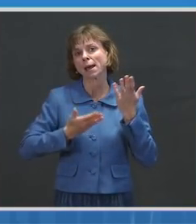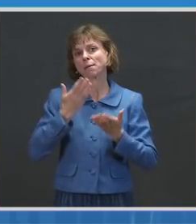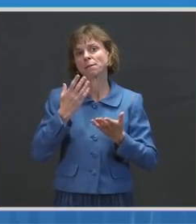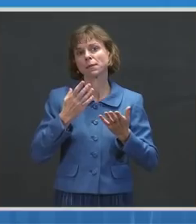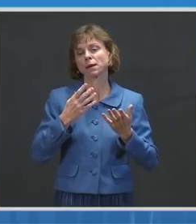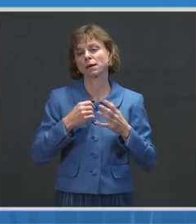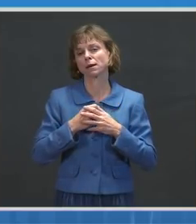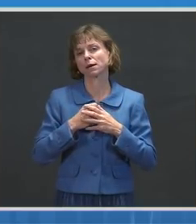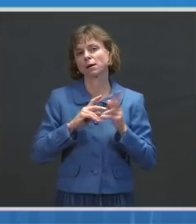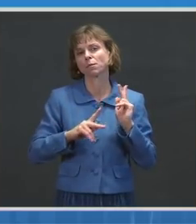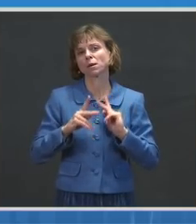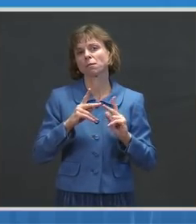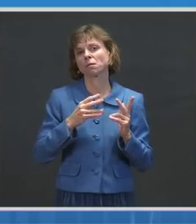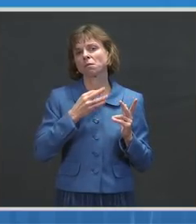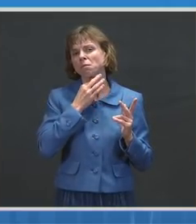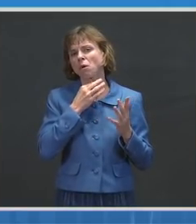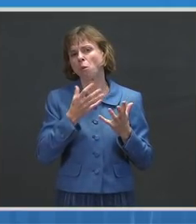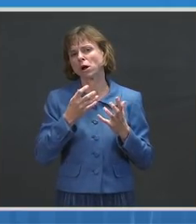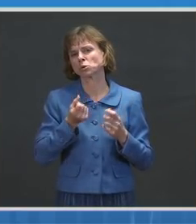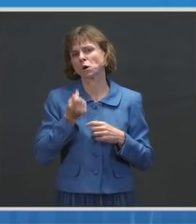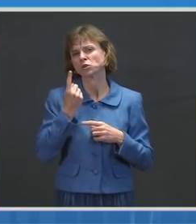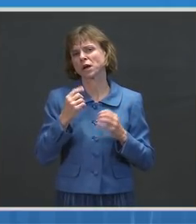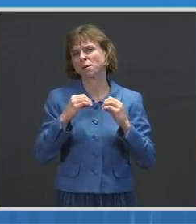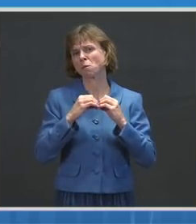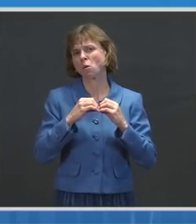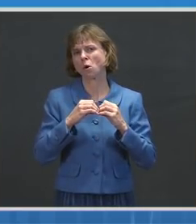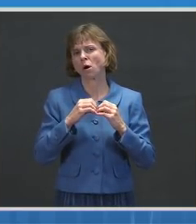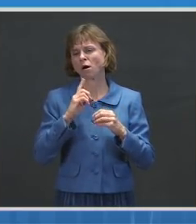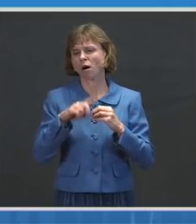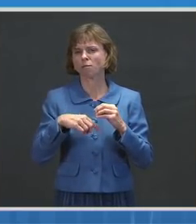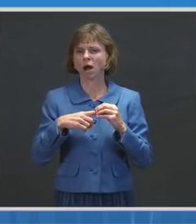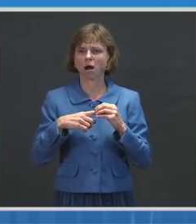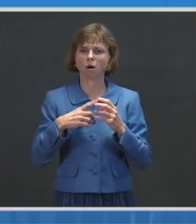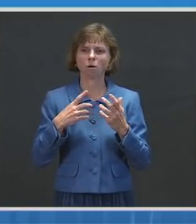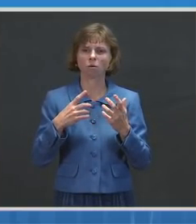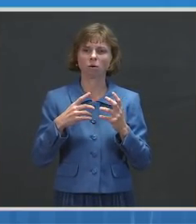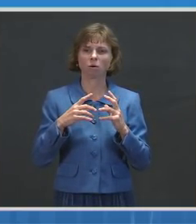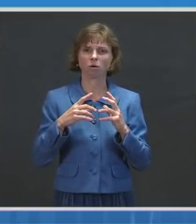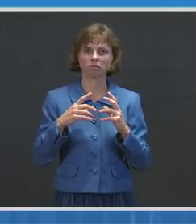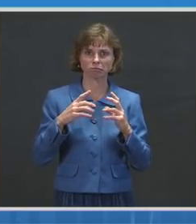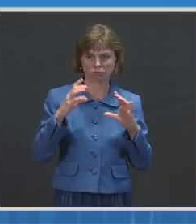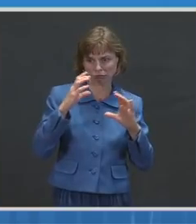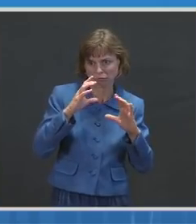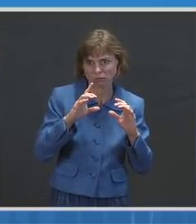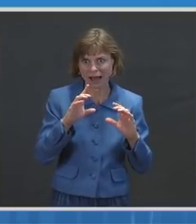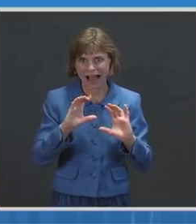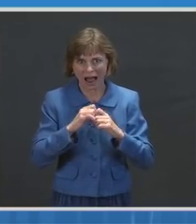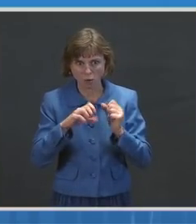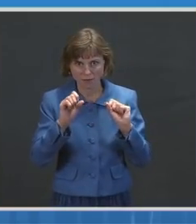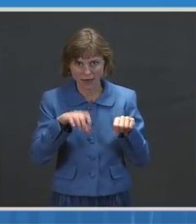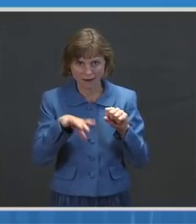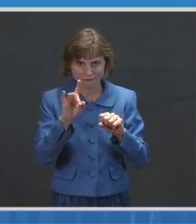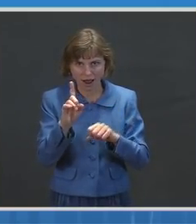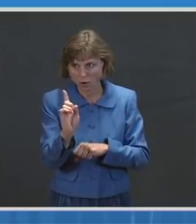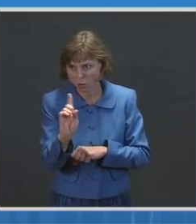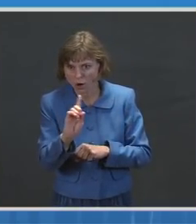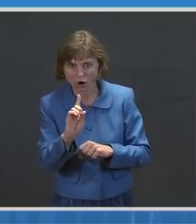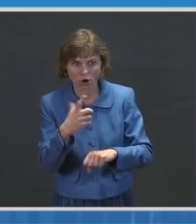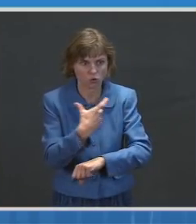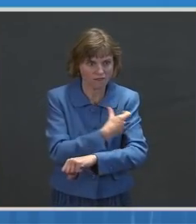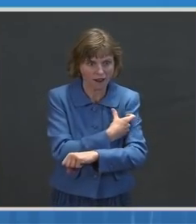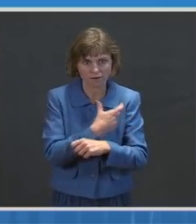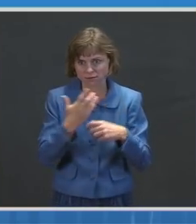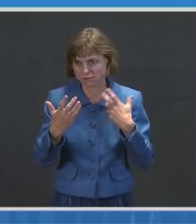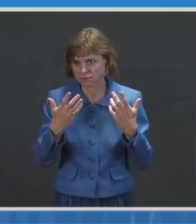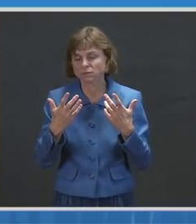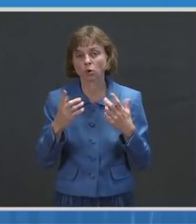understand more about how they can find a place where they can get vaccinated. And I think particularly as there's